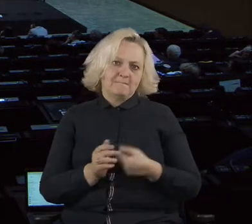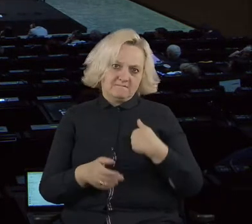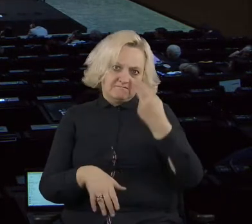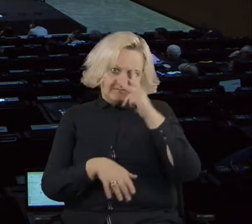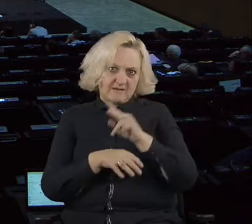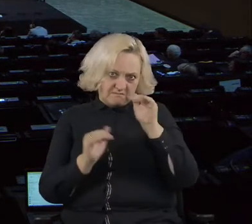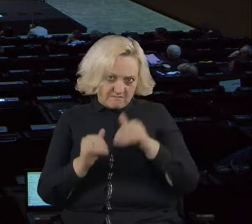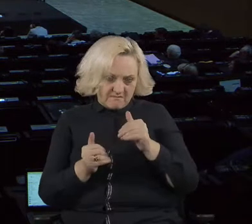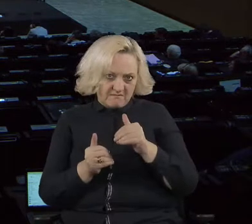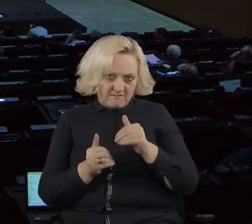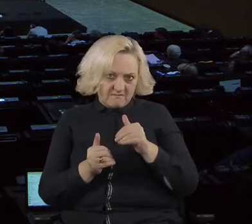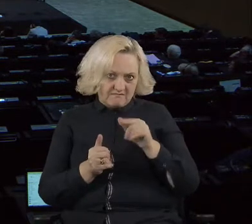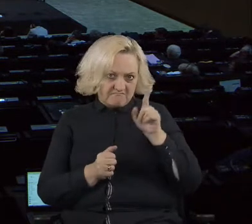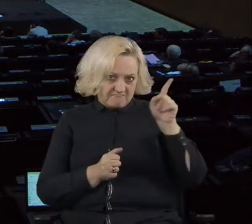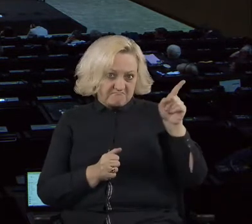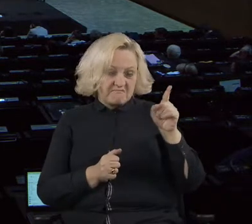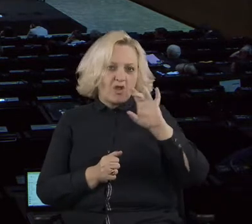think we should, uh, rather,